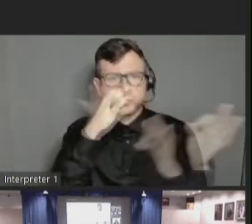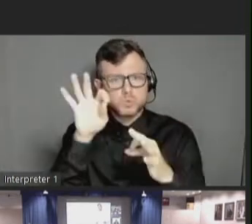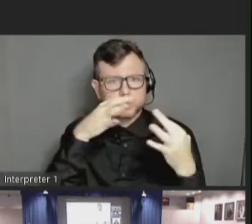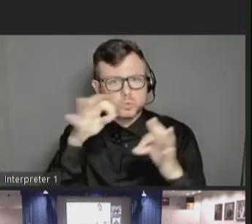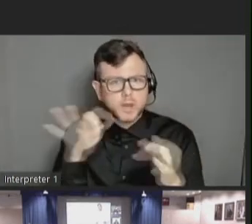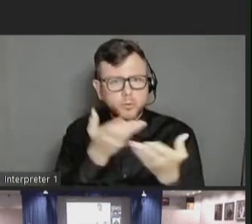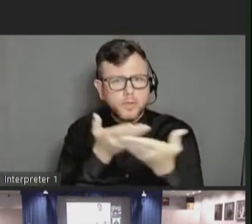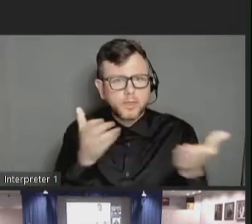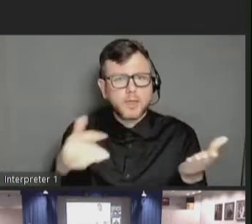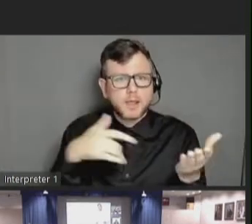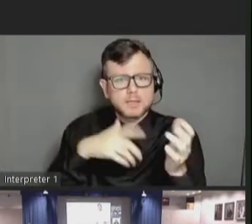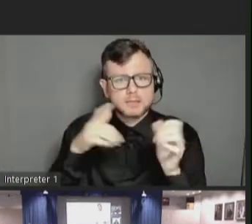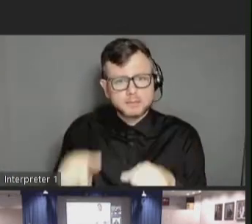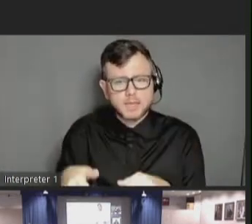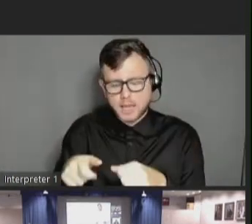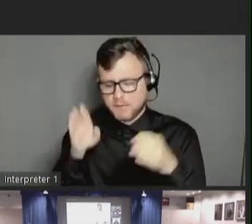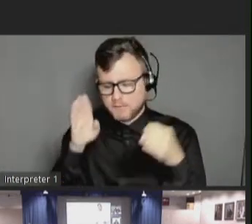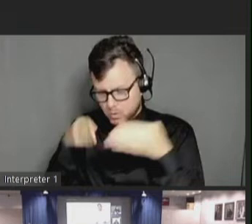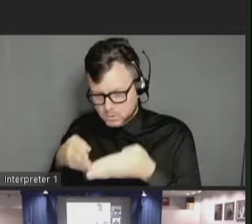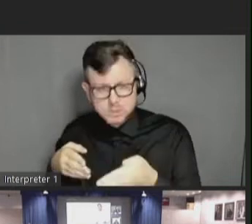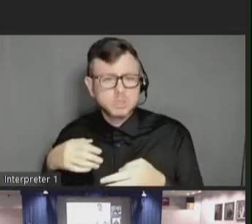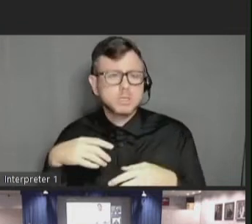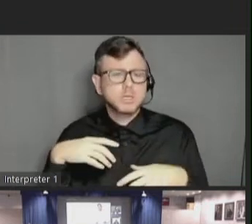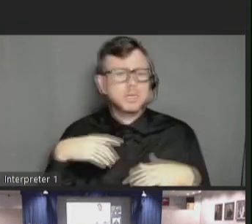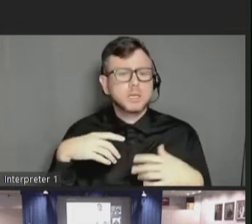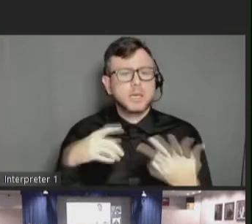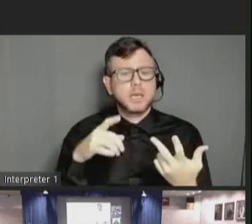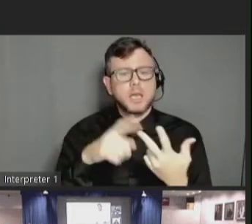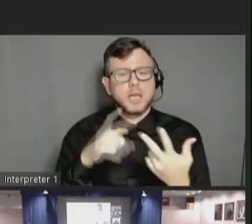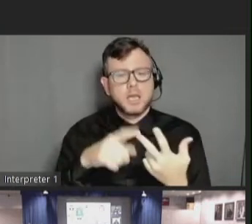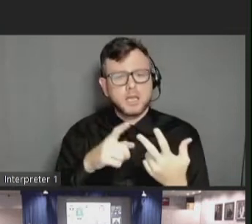and reducing crowded areas. Next.